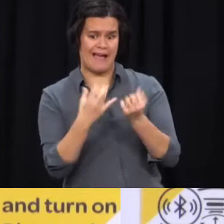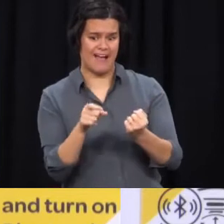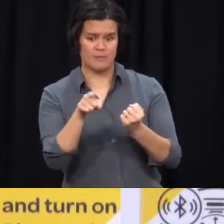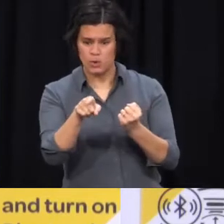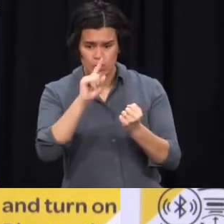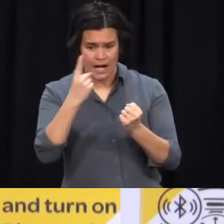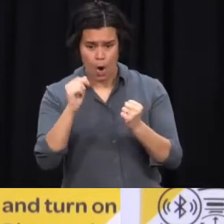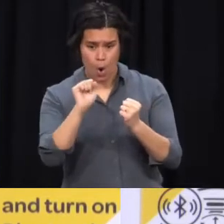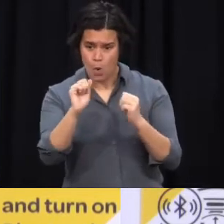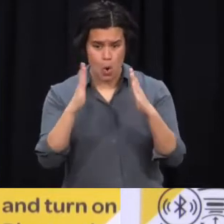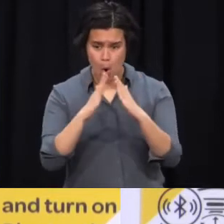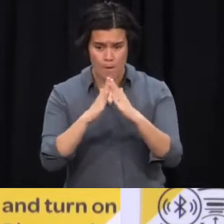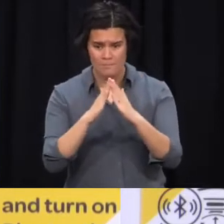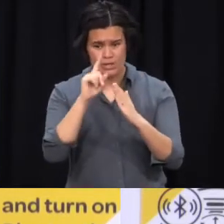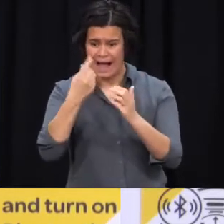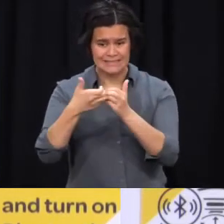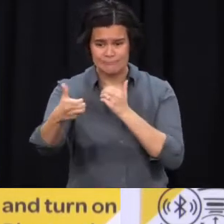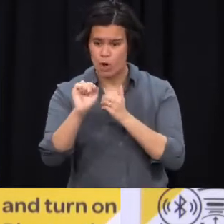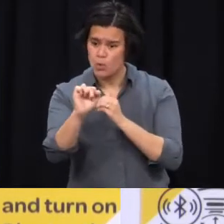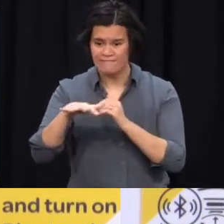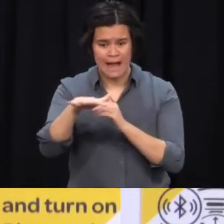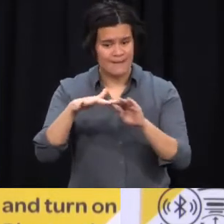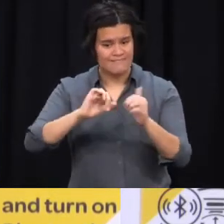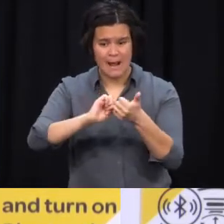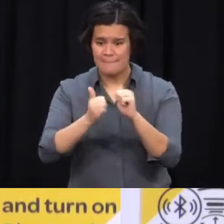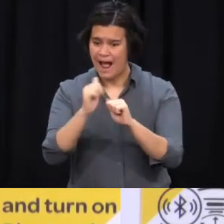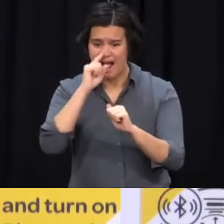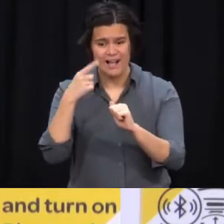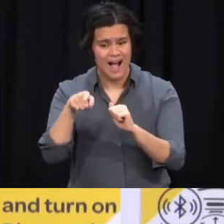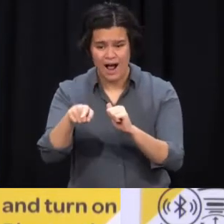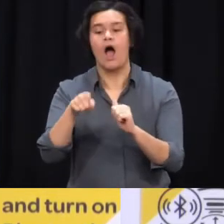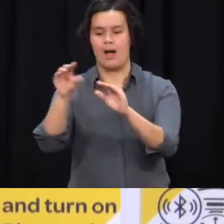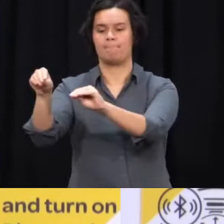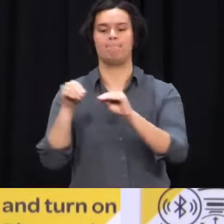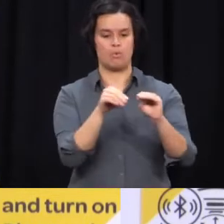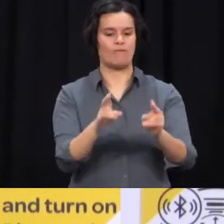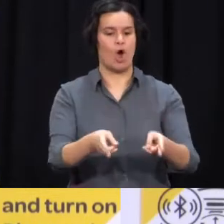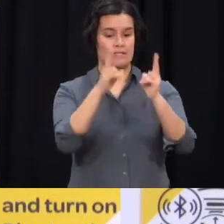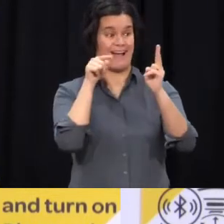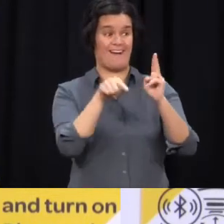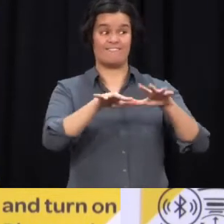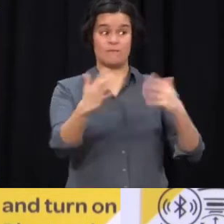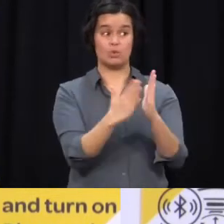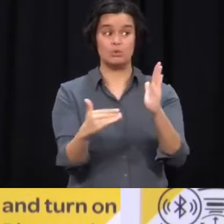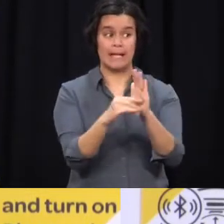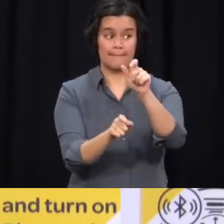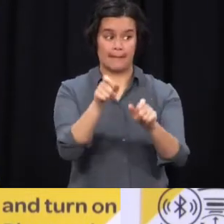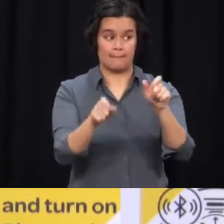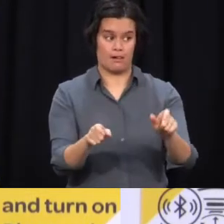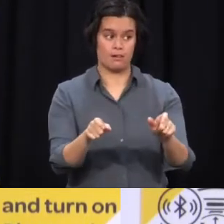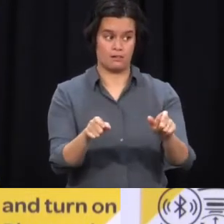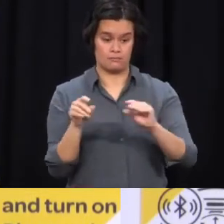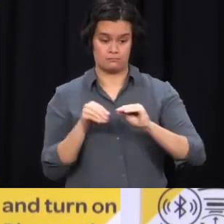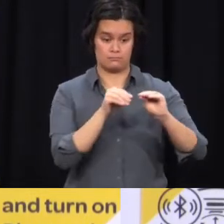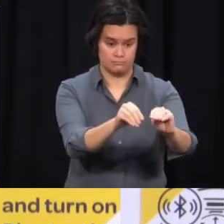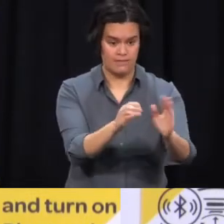accommodate. I think it's about 250 rooms that are available should we need those. So there are rooms available for people should